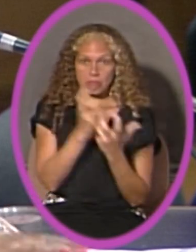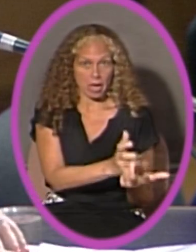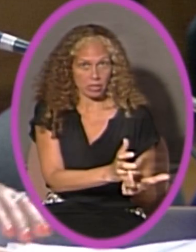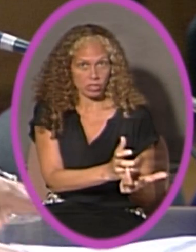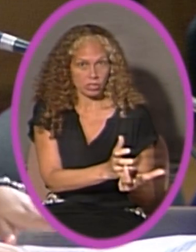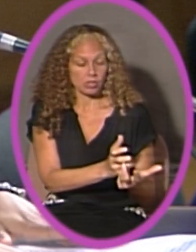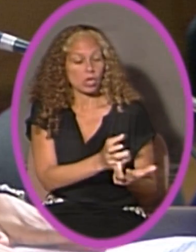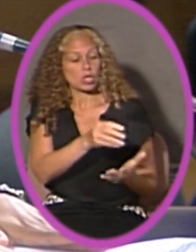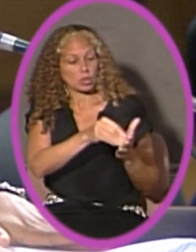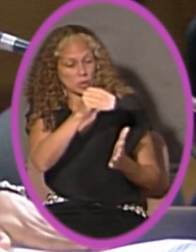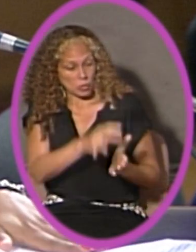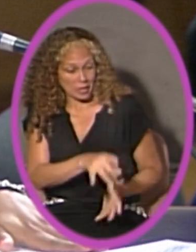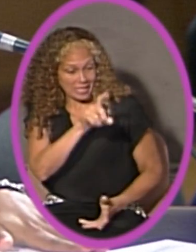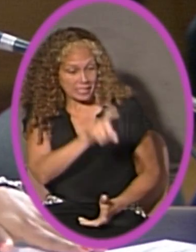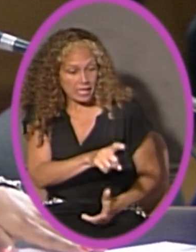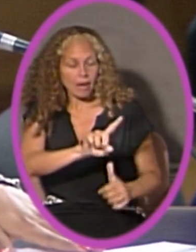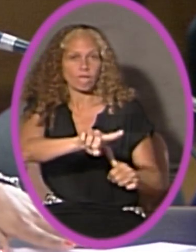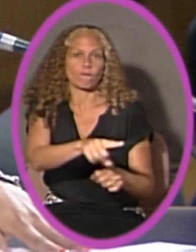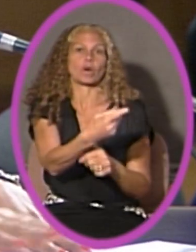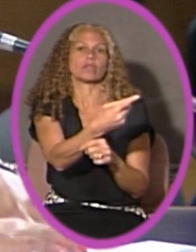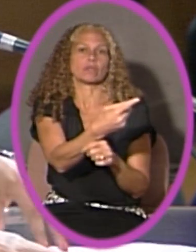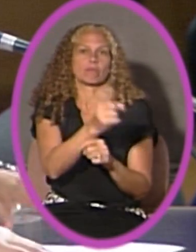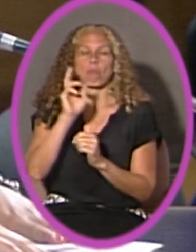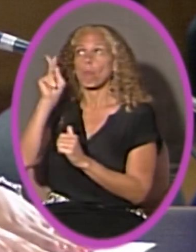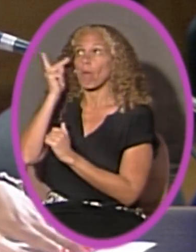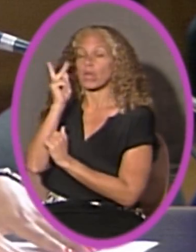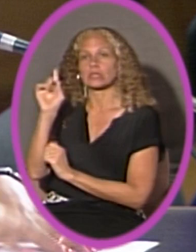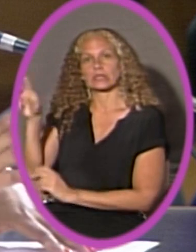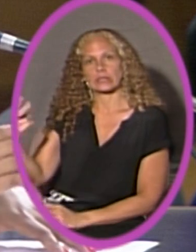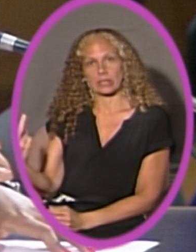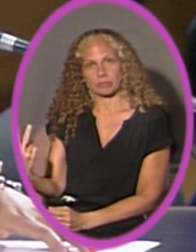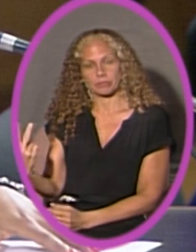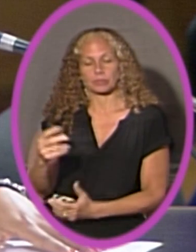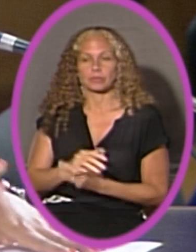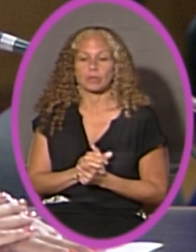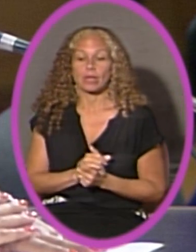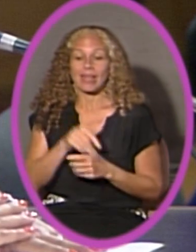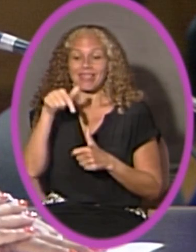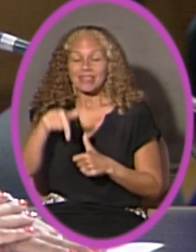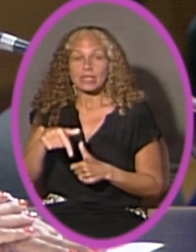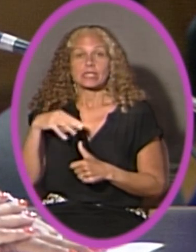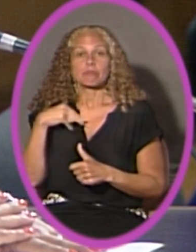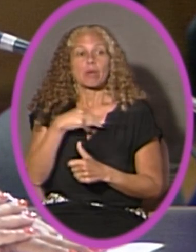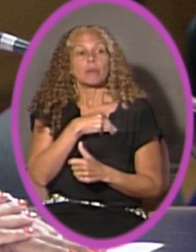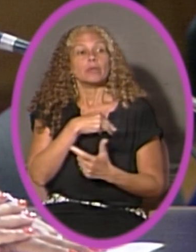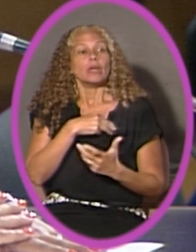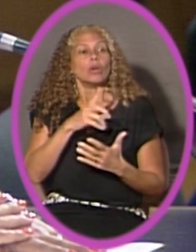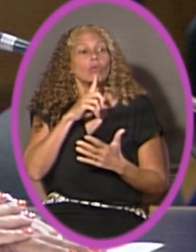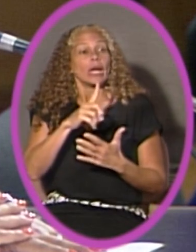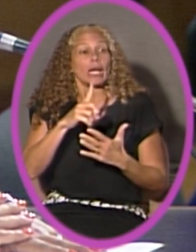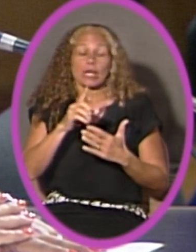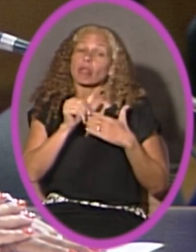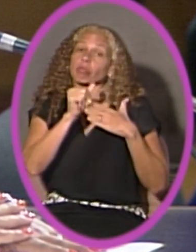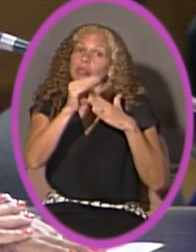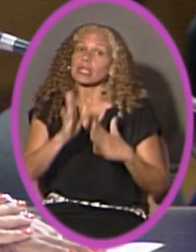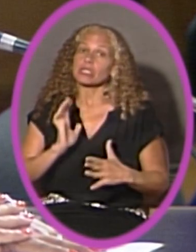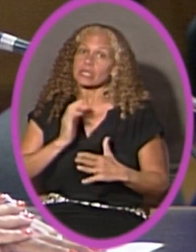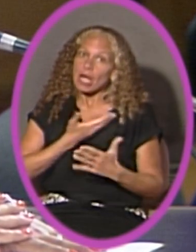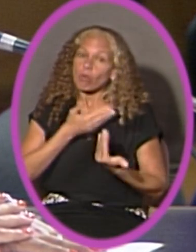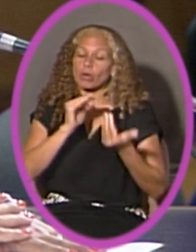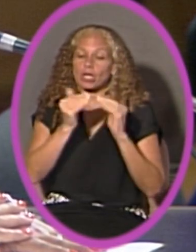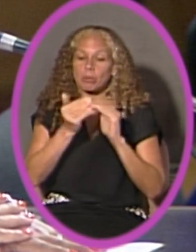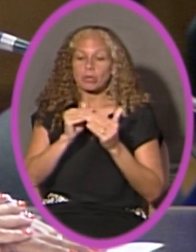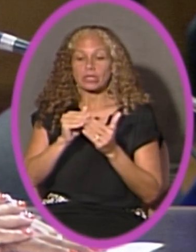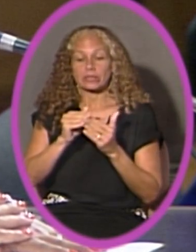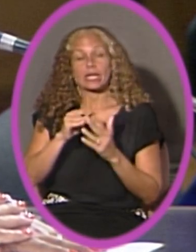above politics. Thank you, ma'am. The members of this board have been leaders in our community, and the United Teachers of Dade